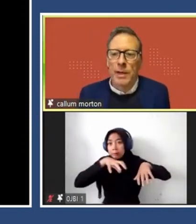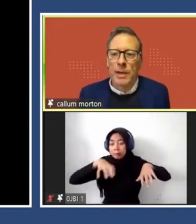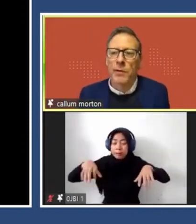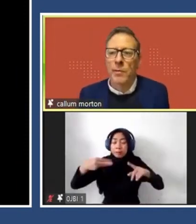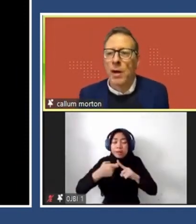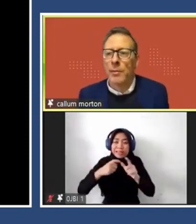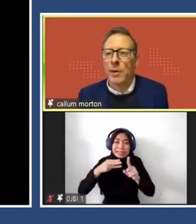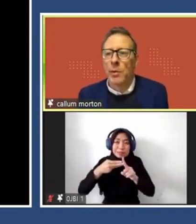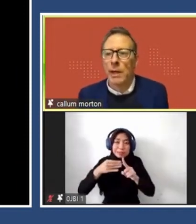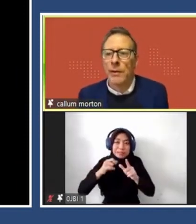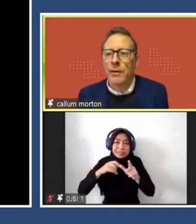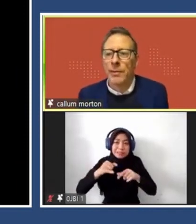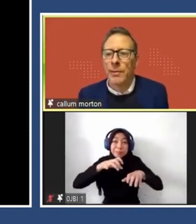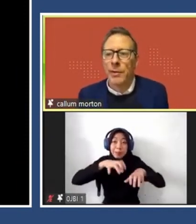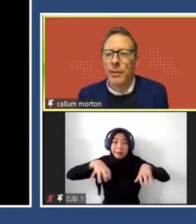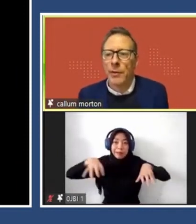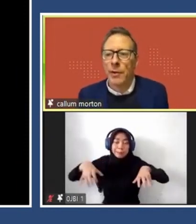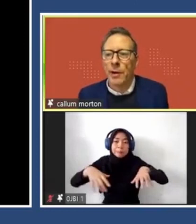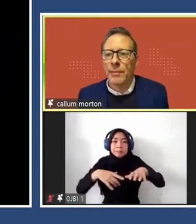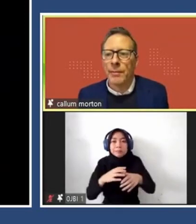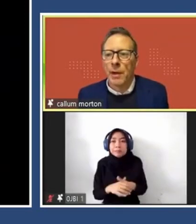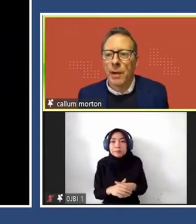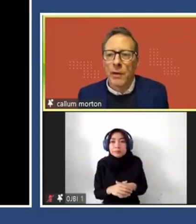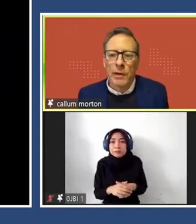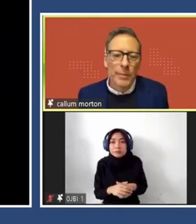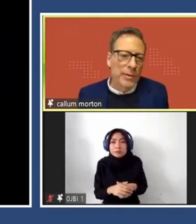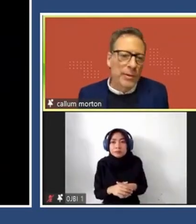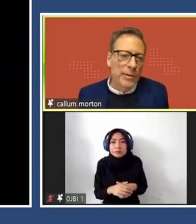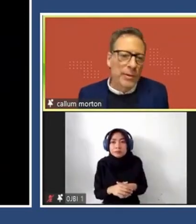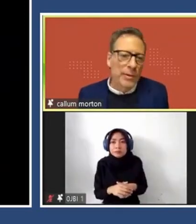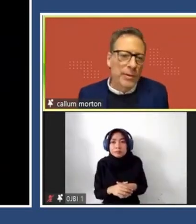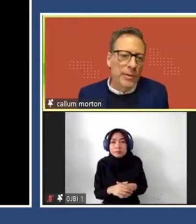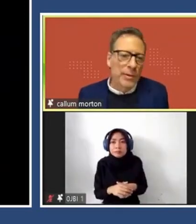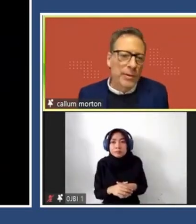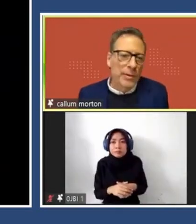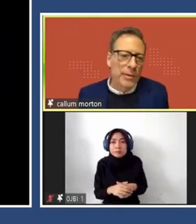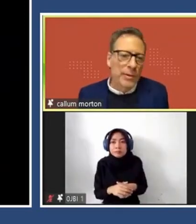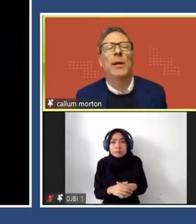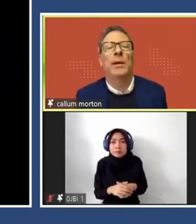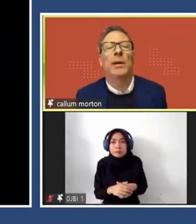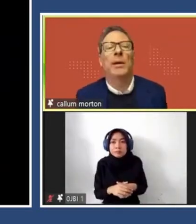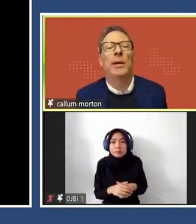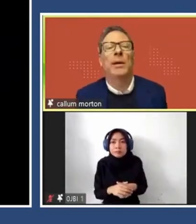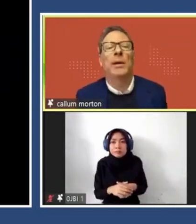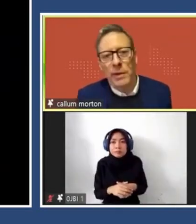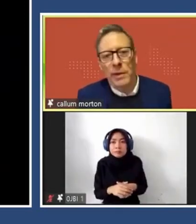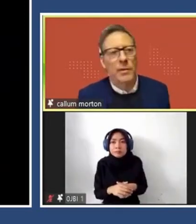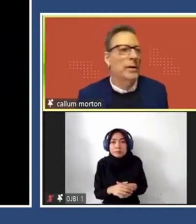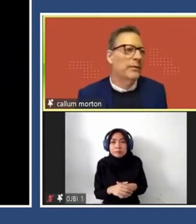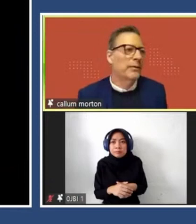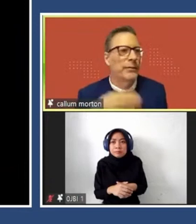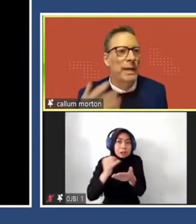as many of you might be aware, that the sort of overly bureaucratic processes of public art,